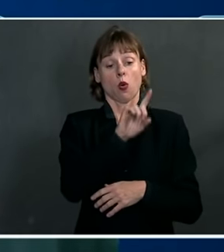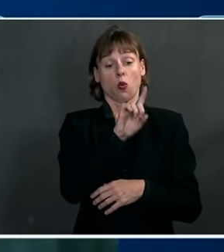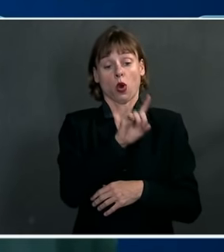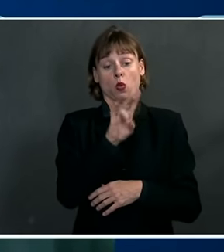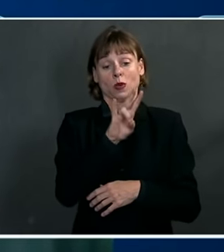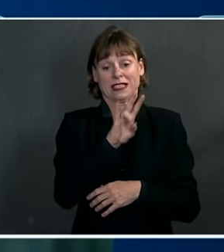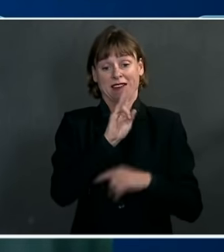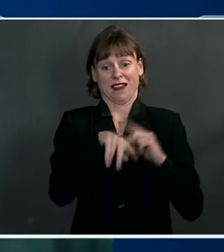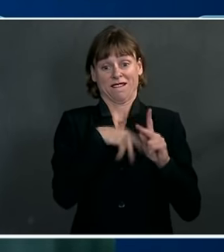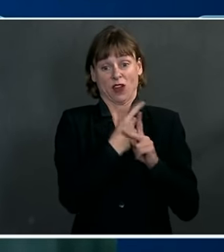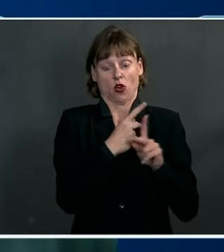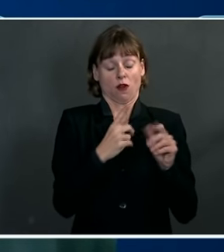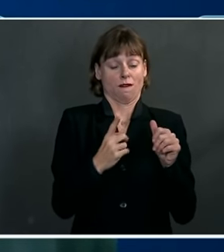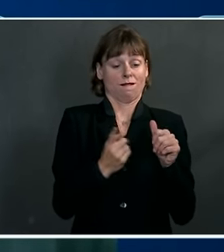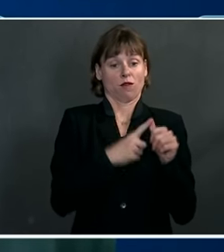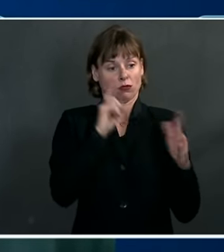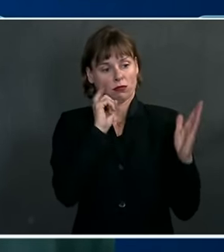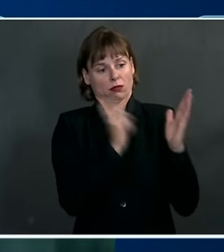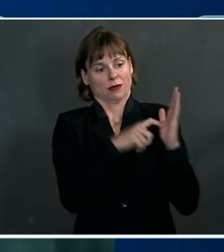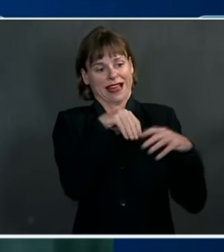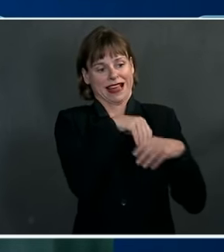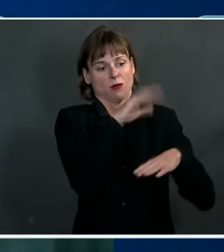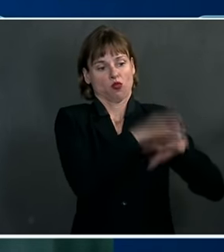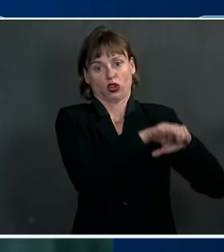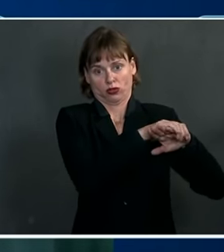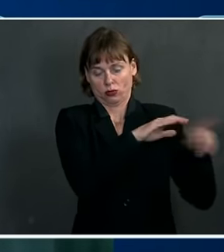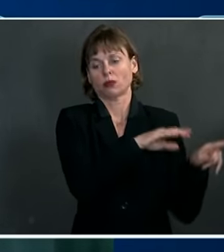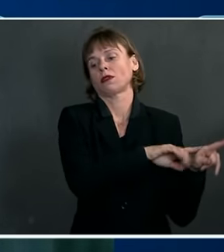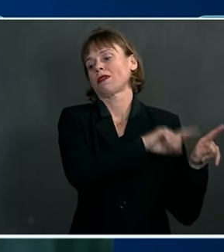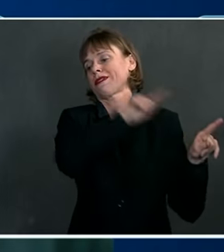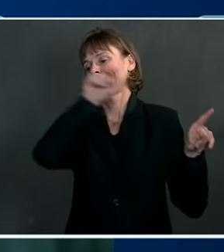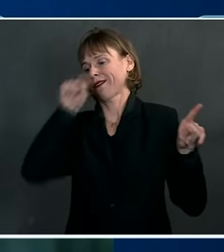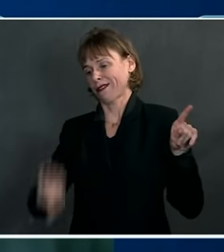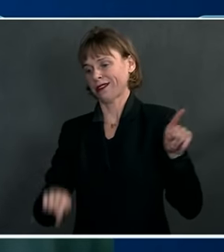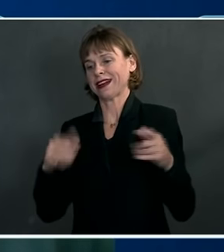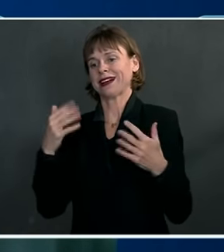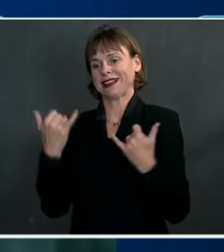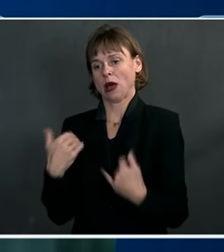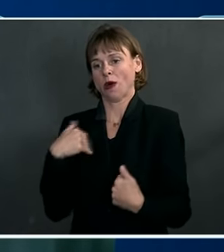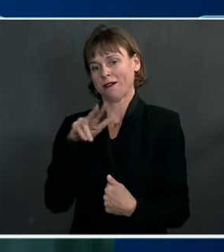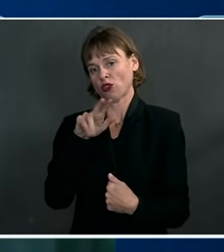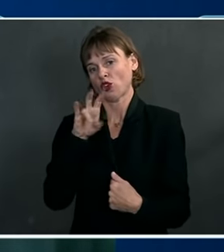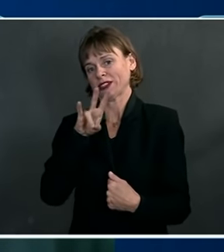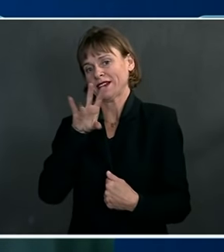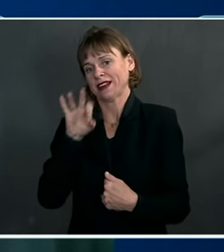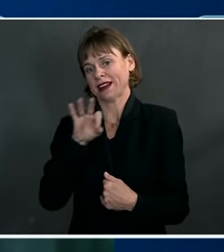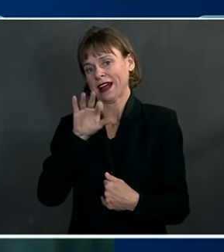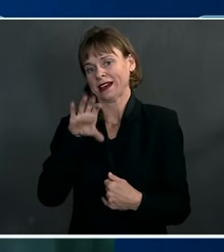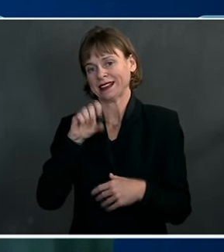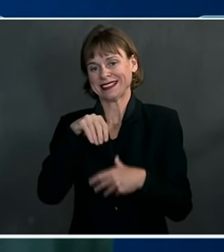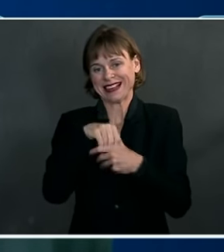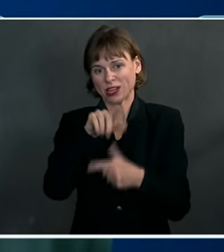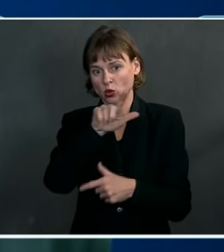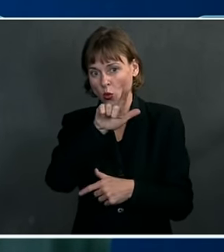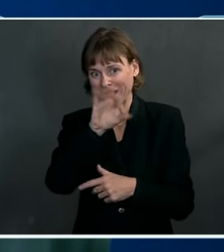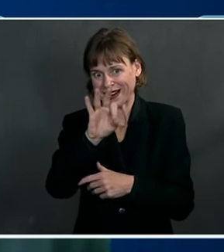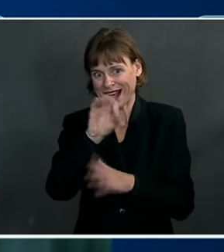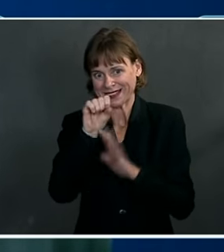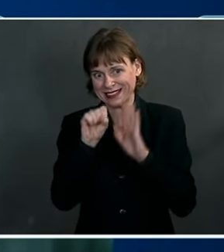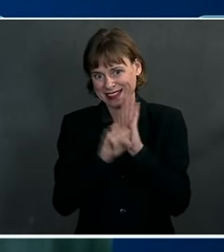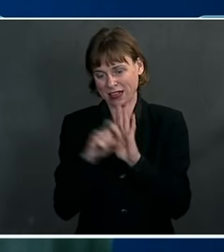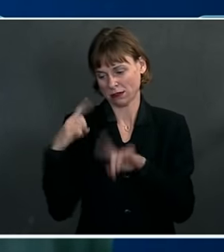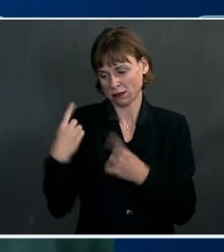detected in the UK has now been confirmed in 379 cases in 29 states as of January